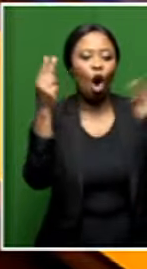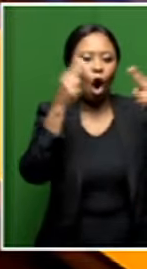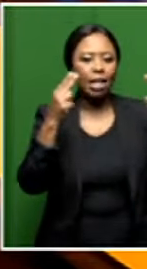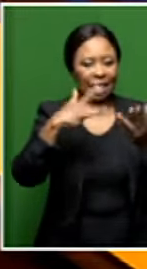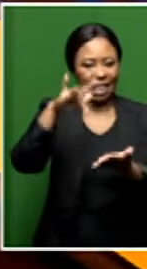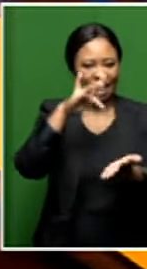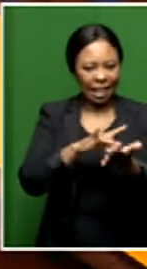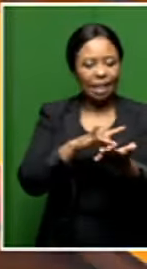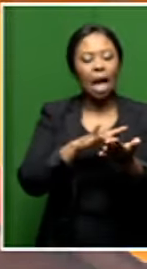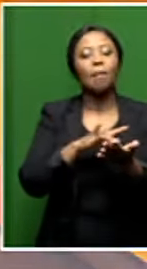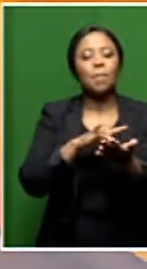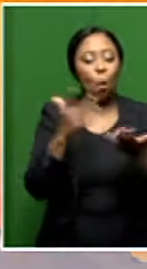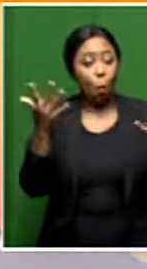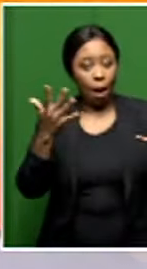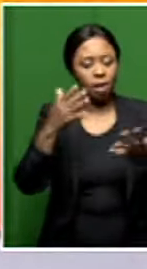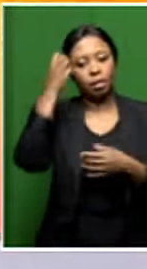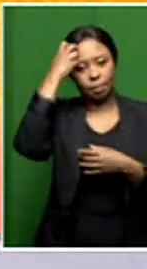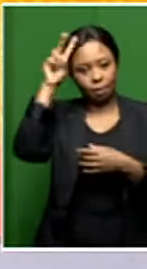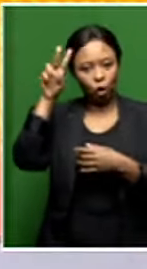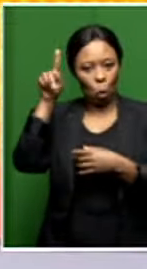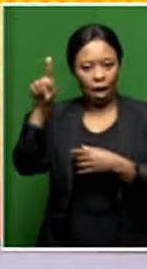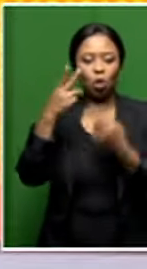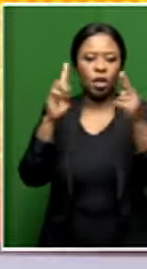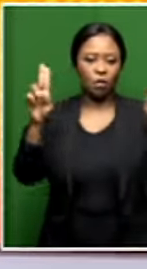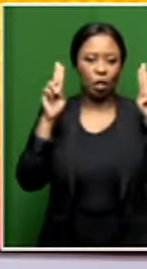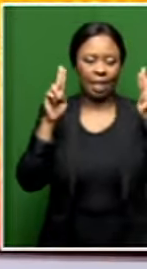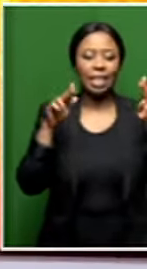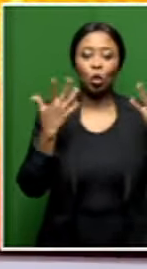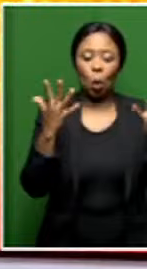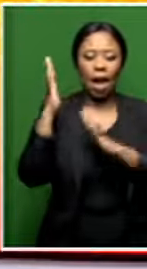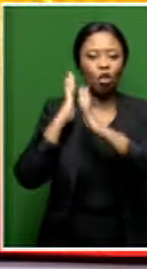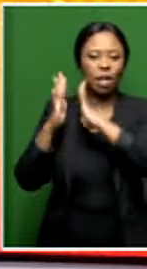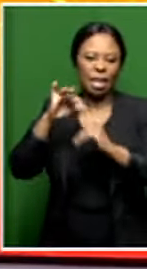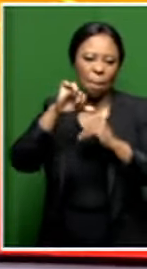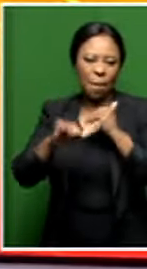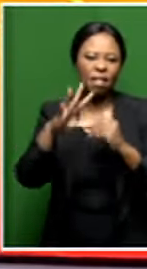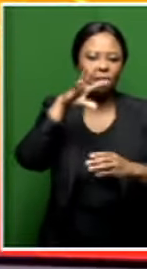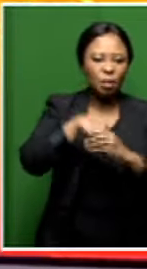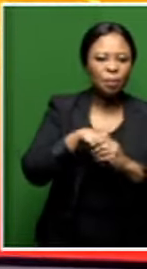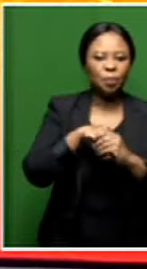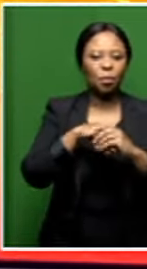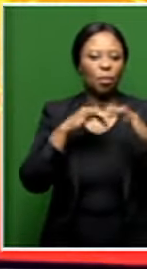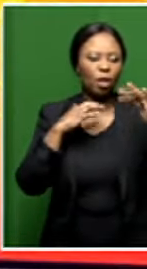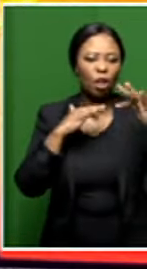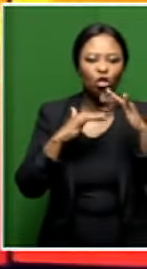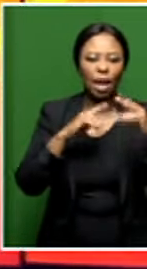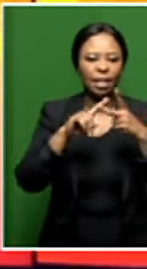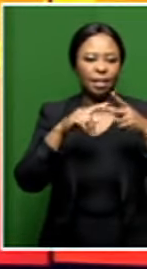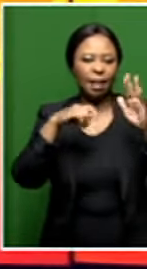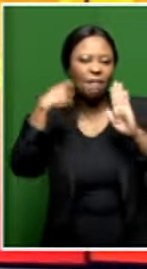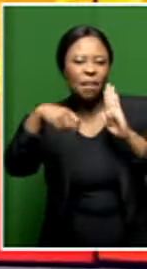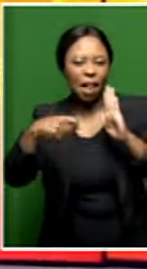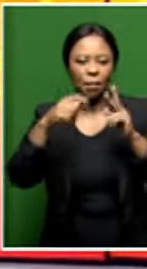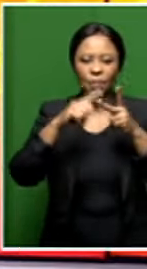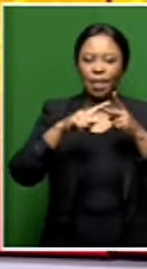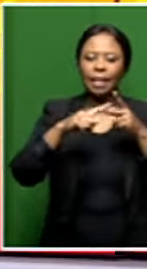Pretoria speaking to us about the Center's program for Heritage Month, which included jazz art, film and dialogue. So you if